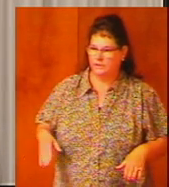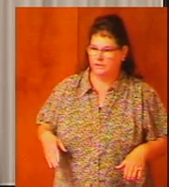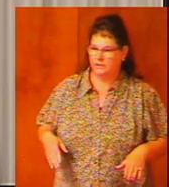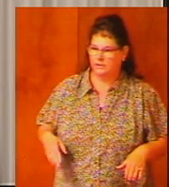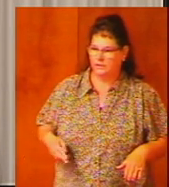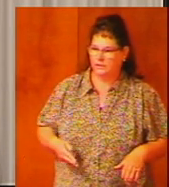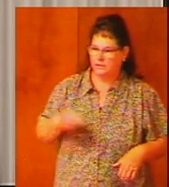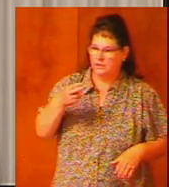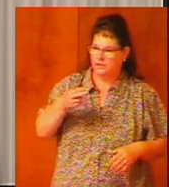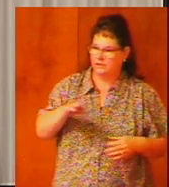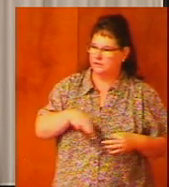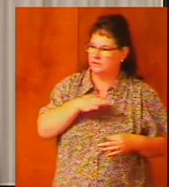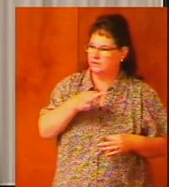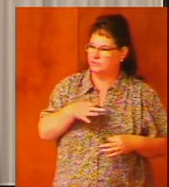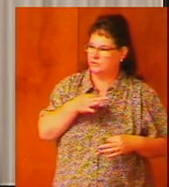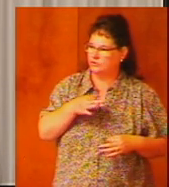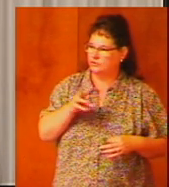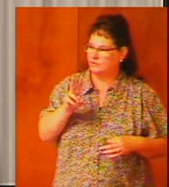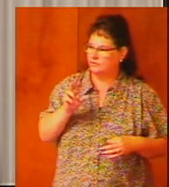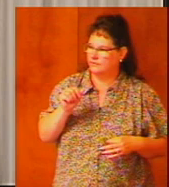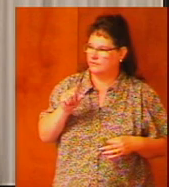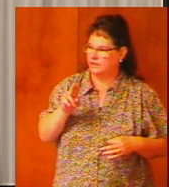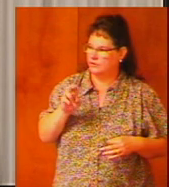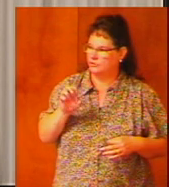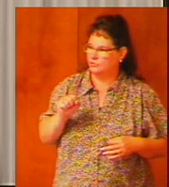spiritual values